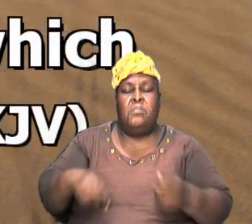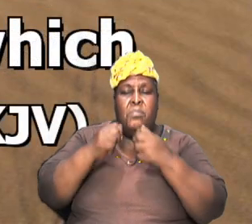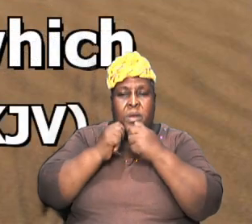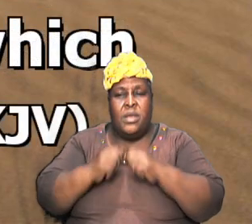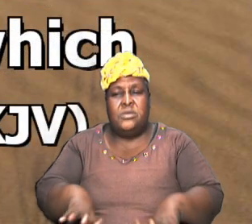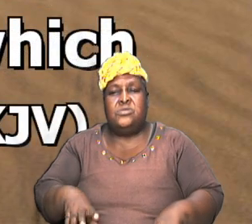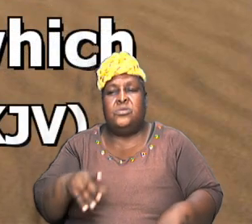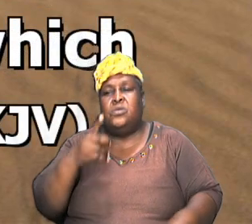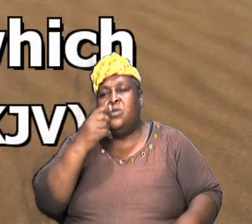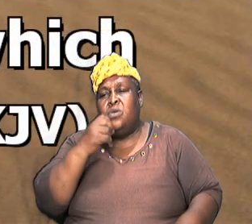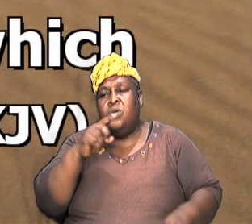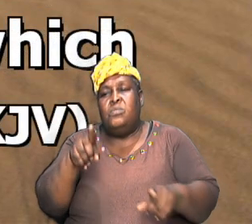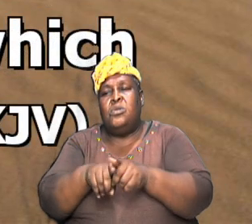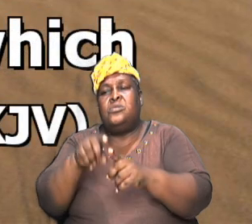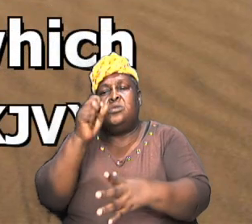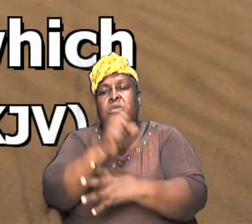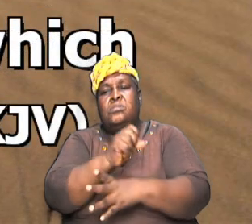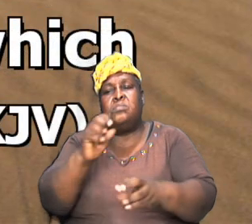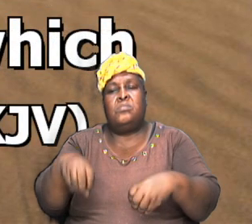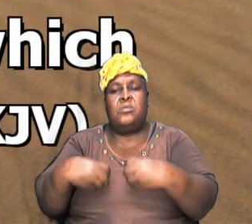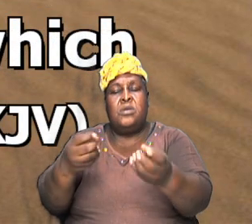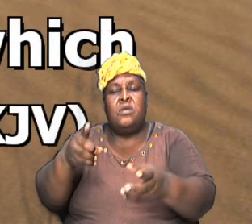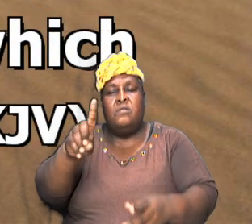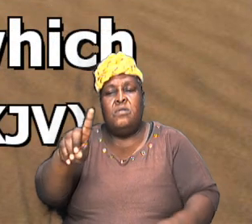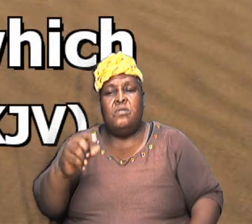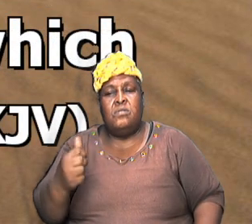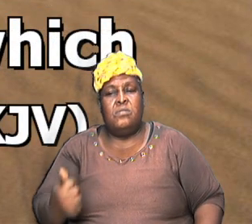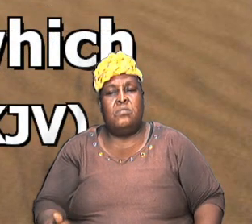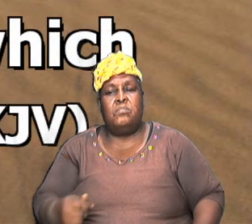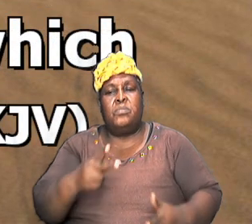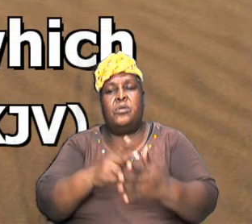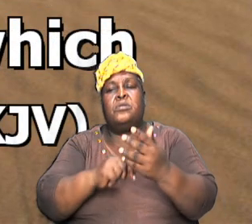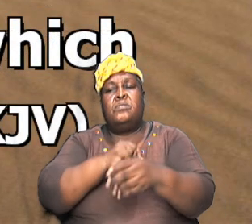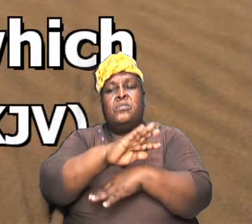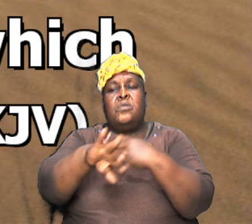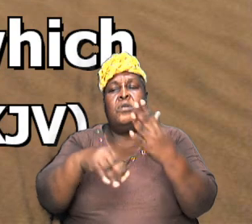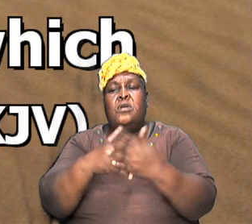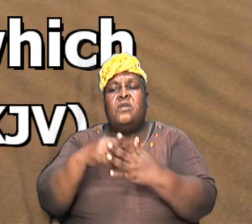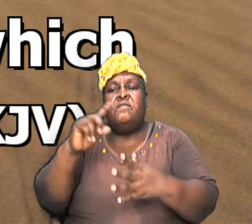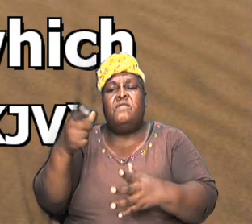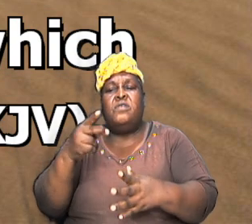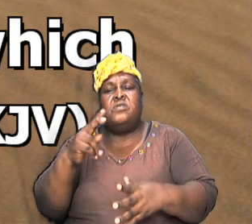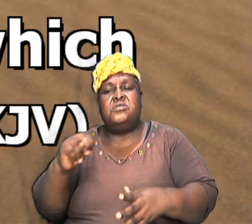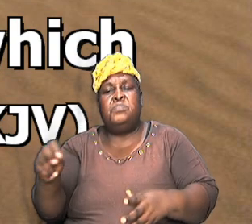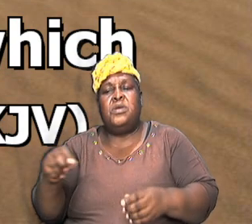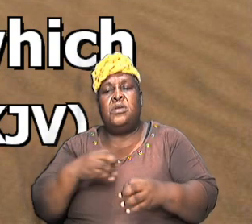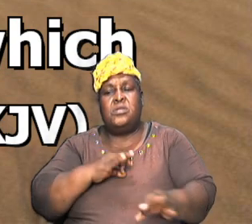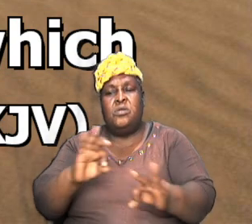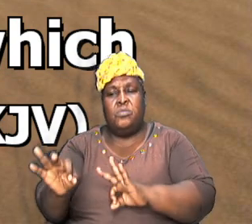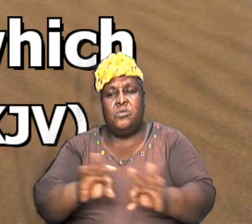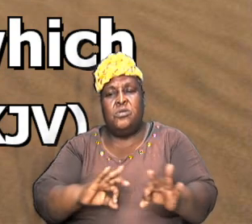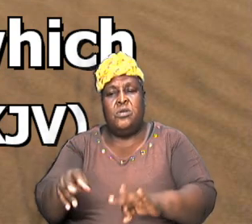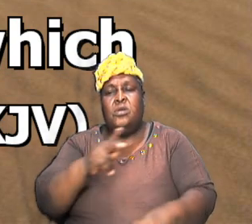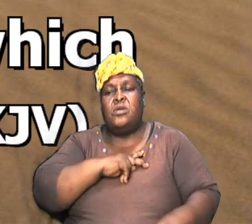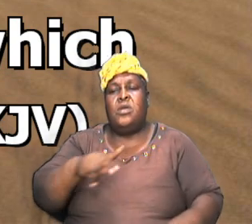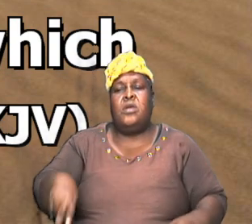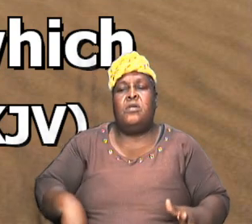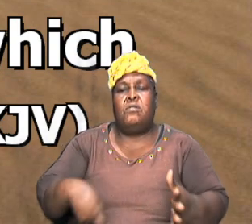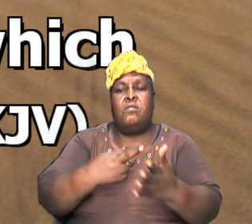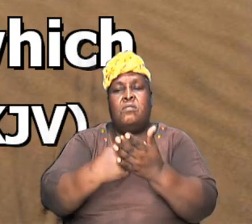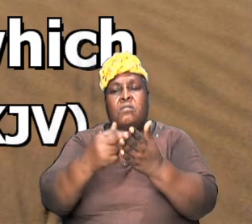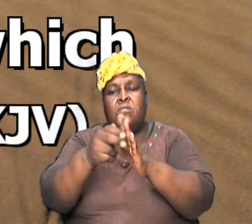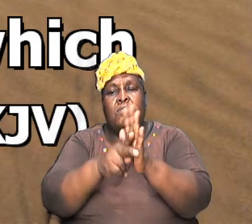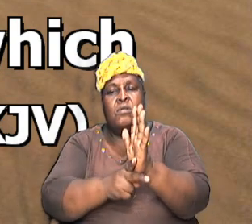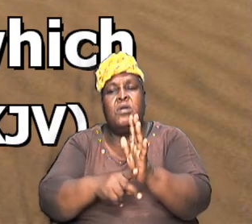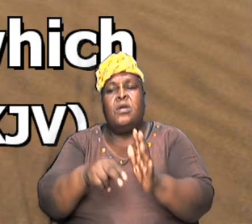to whom also abraham gave a tenth part of all first being by interpretation king of